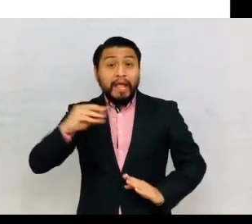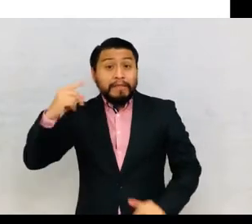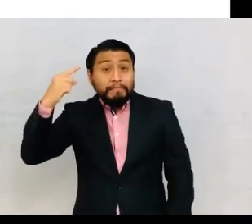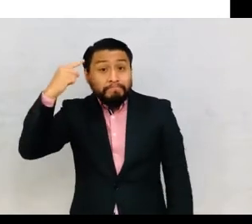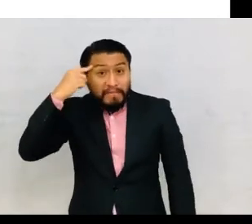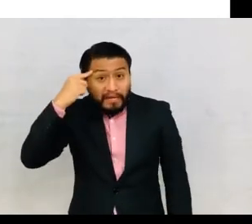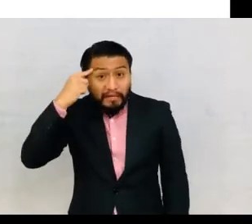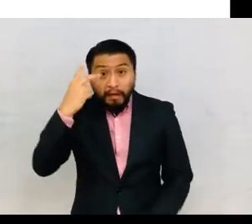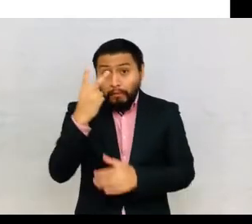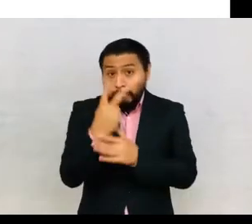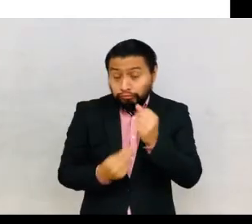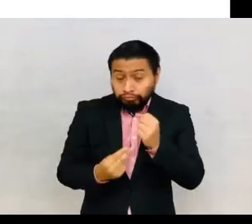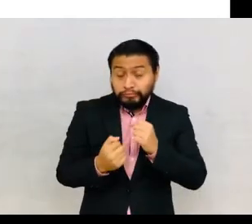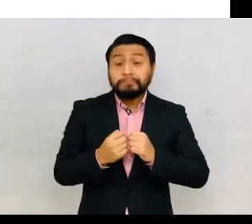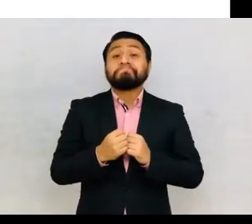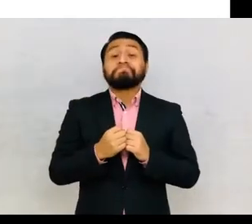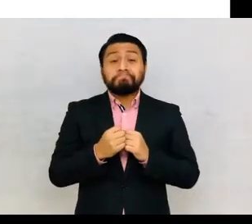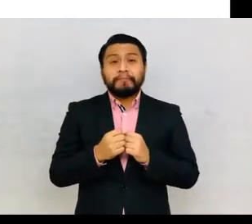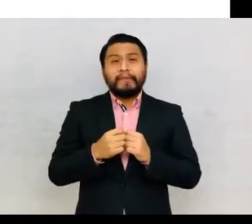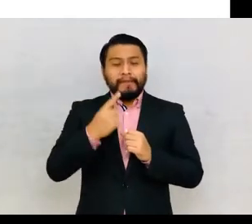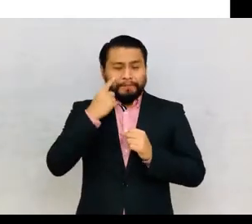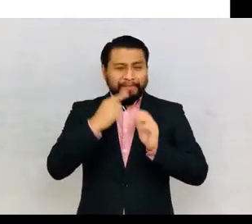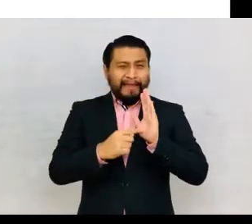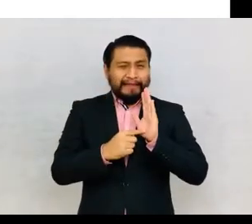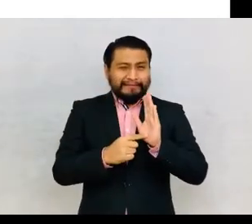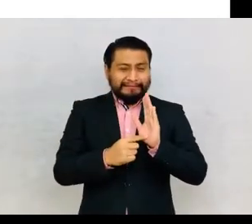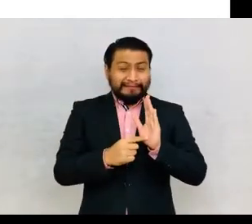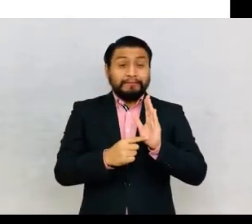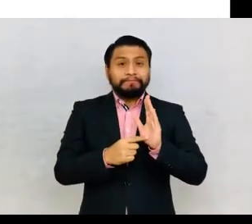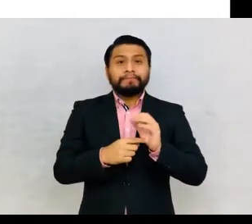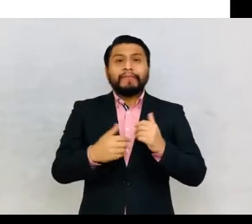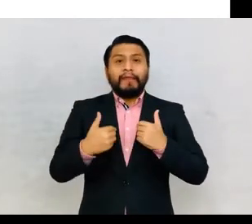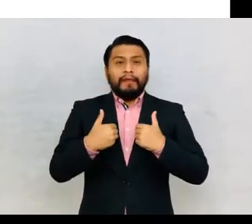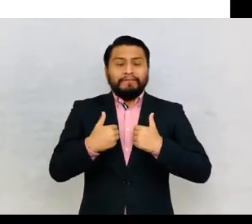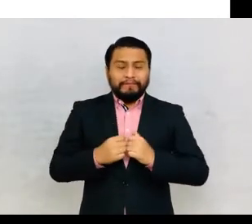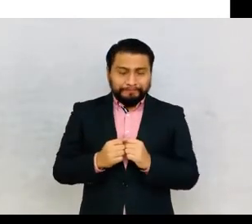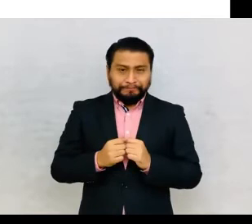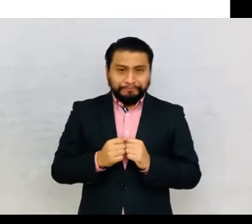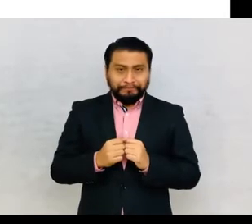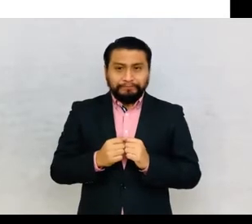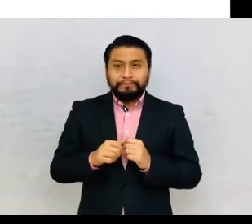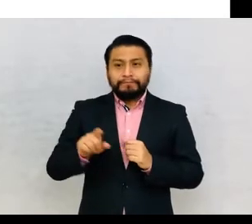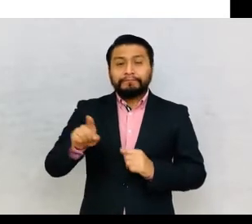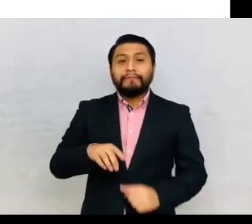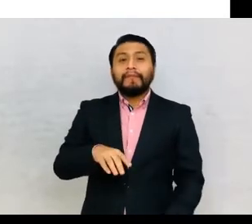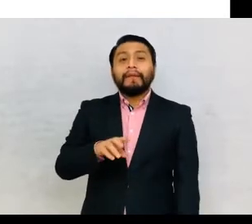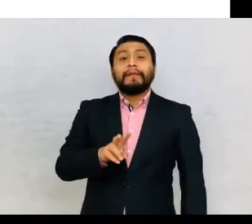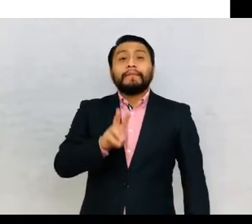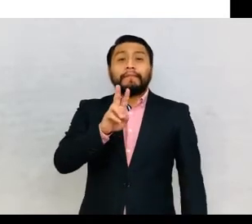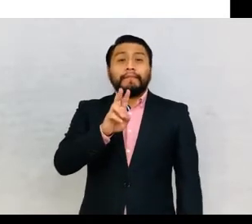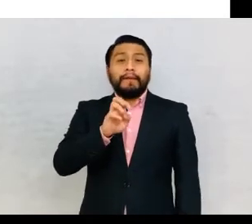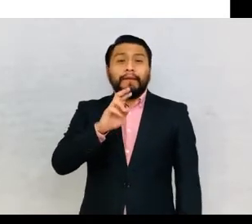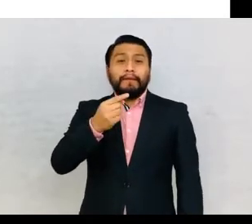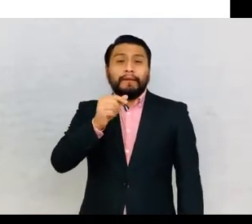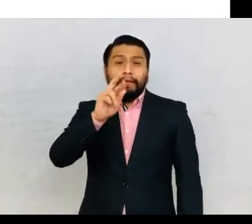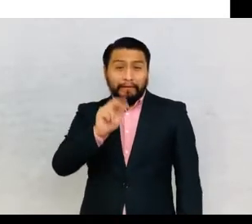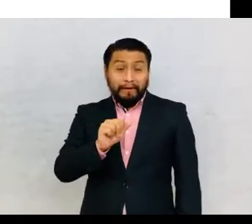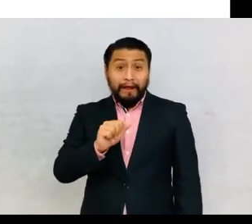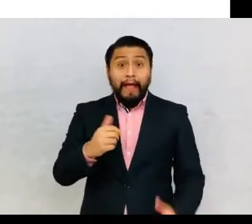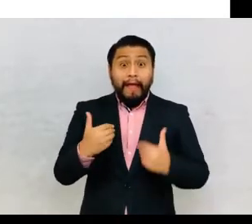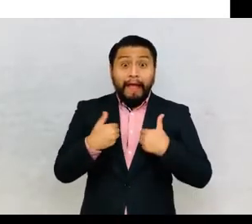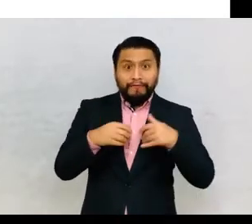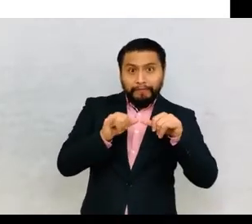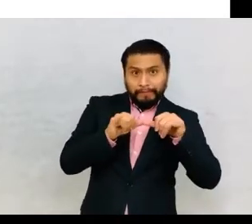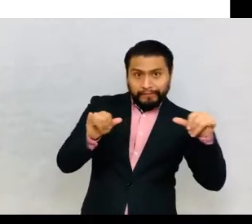of the students. This is one of the examples of a colleague of Vergara's who is measuring